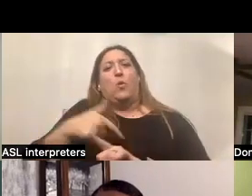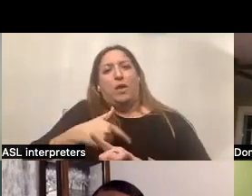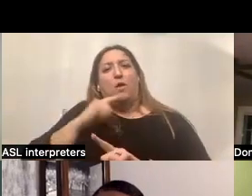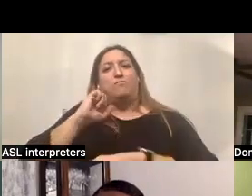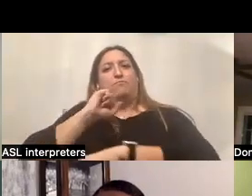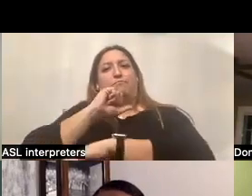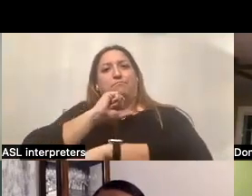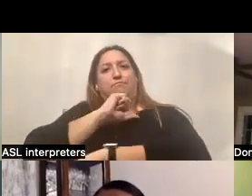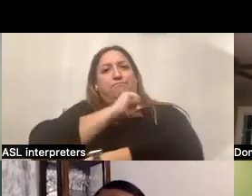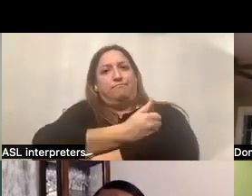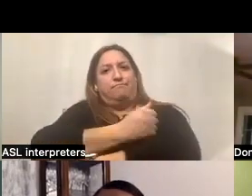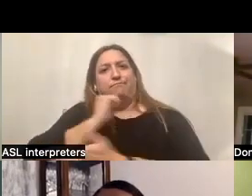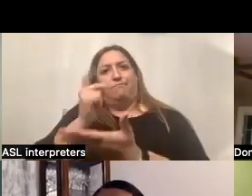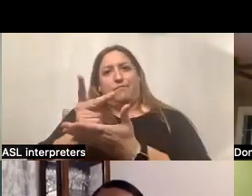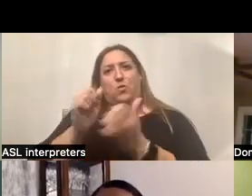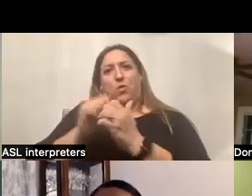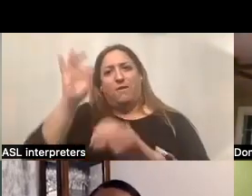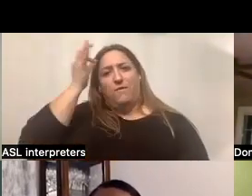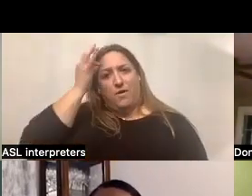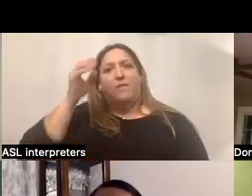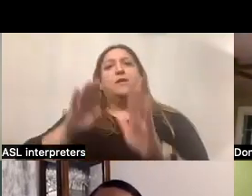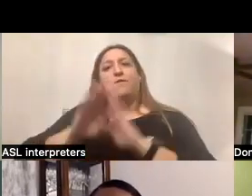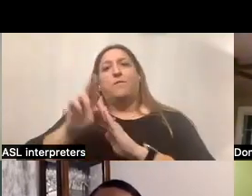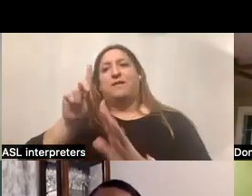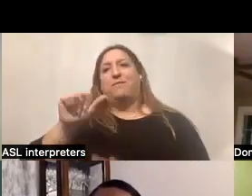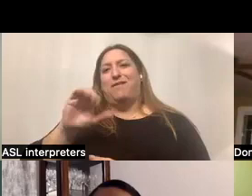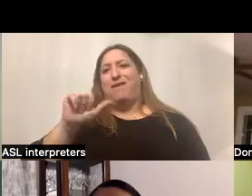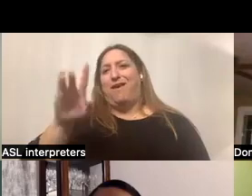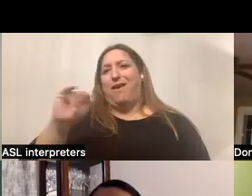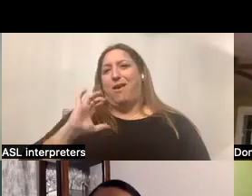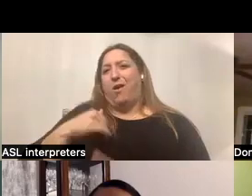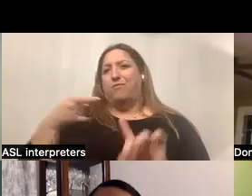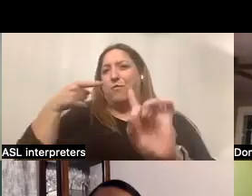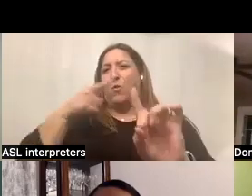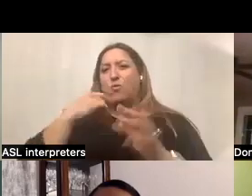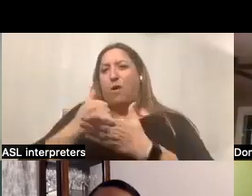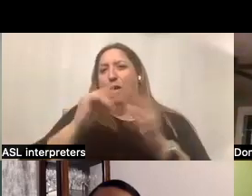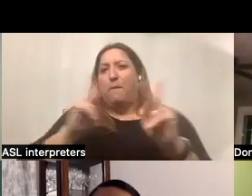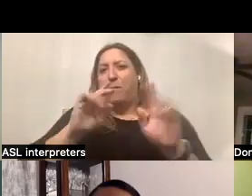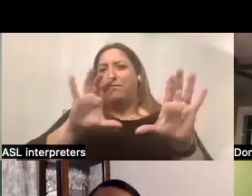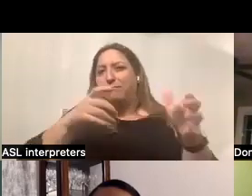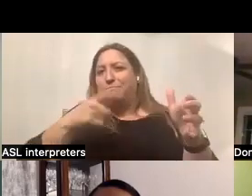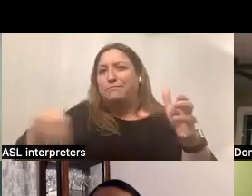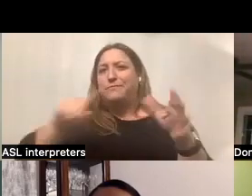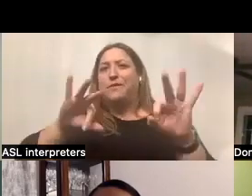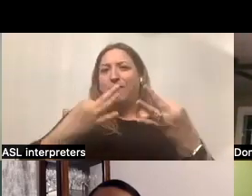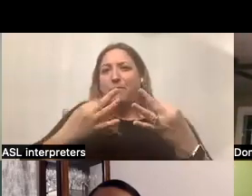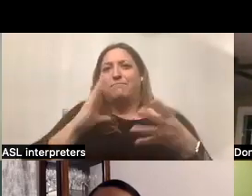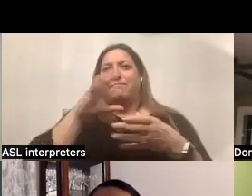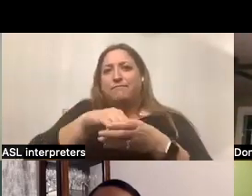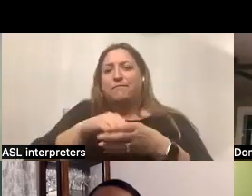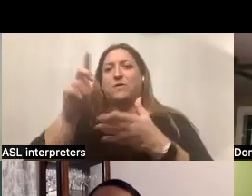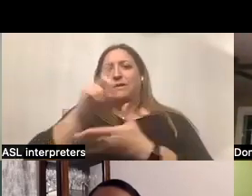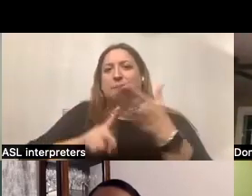within the Federal Developmental Disabilities Act, and our purpose is to help individuals and families participate in the design of their